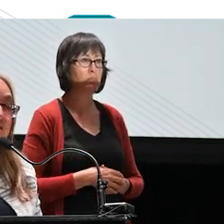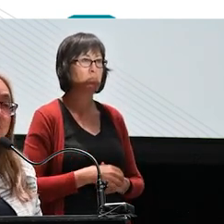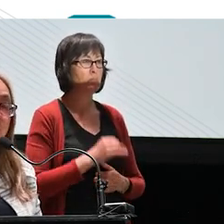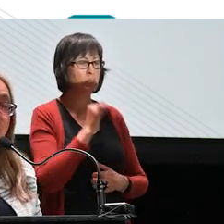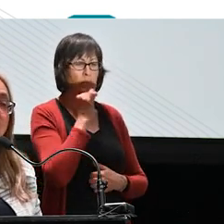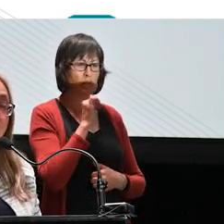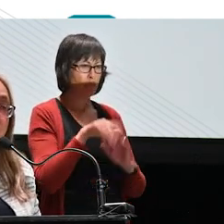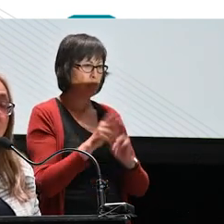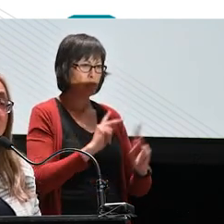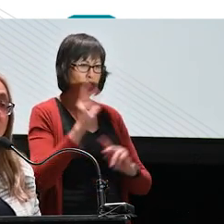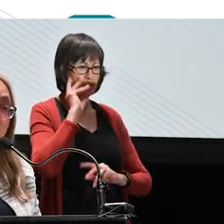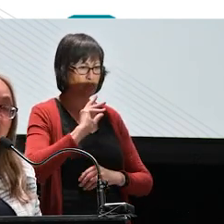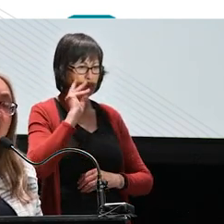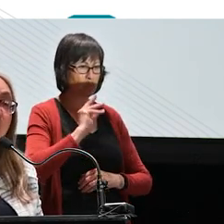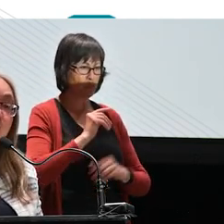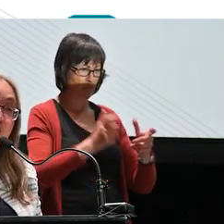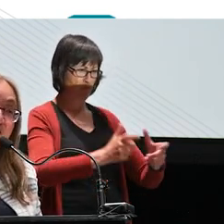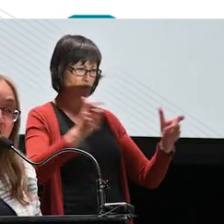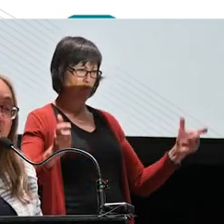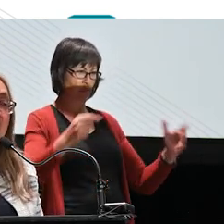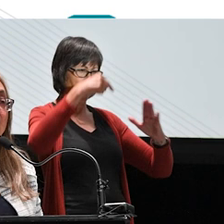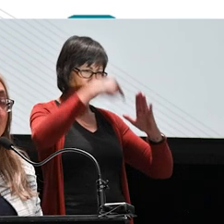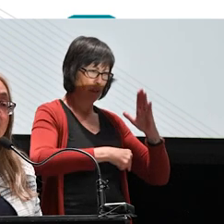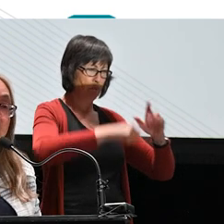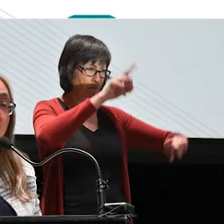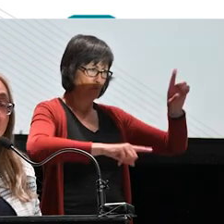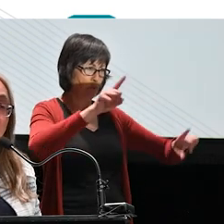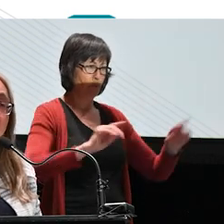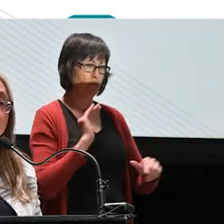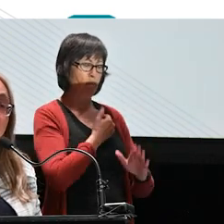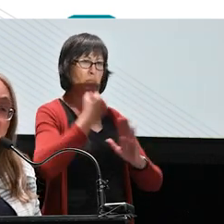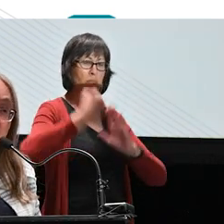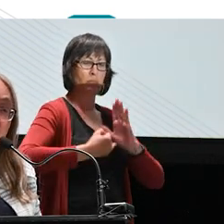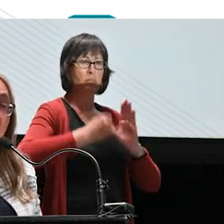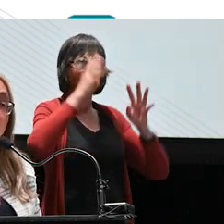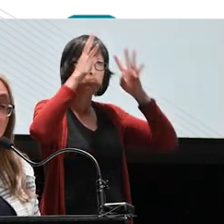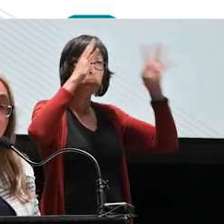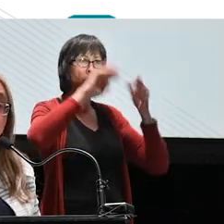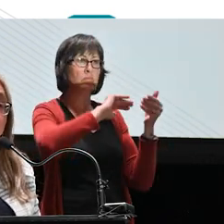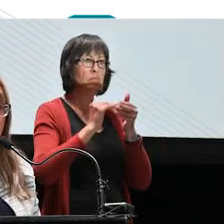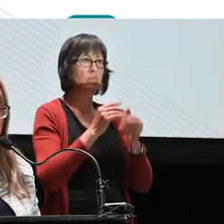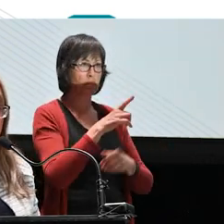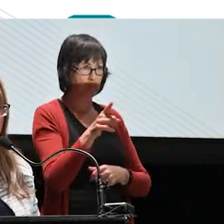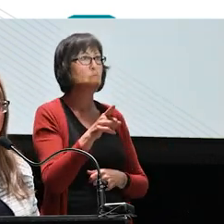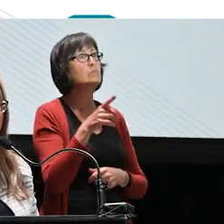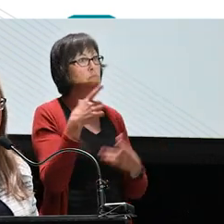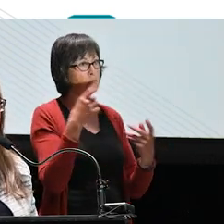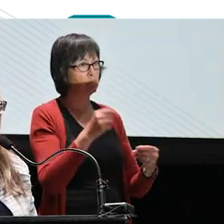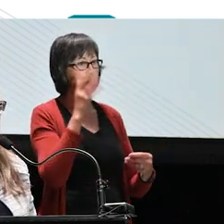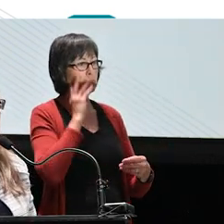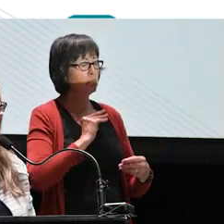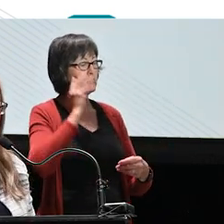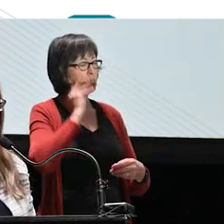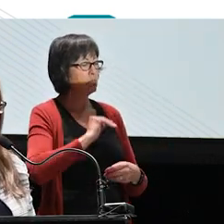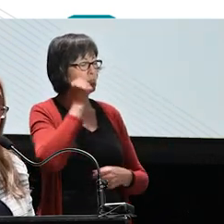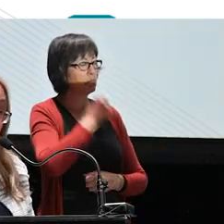really experience the breadth and the depth and the diversity of our arts and creative communities. And you do every day.